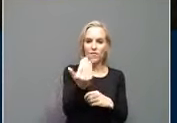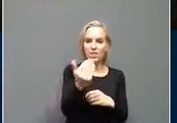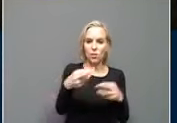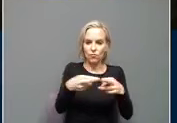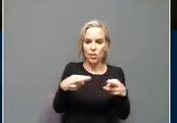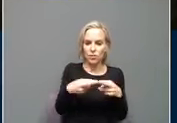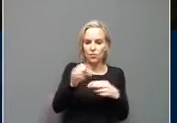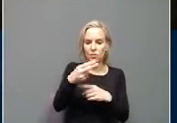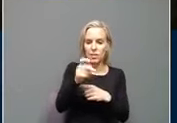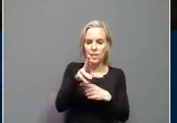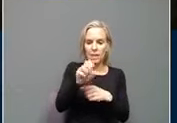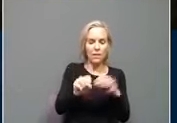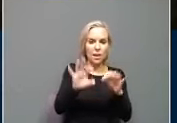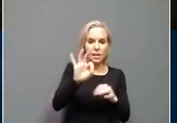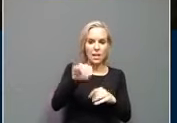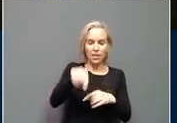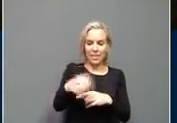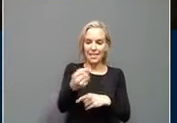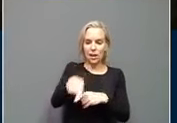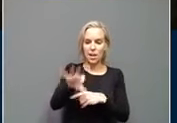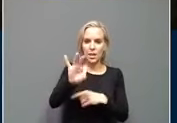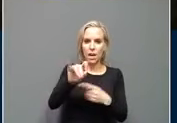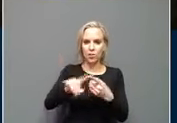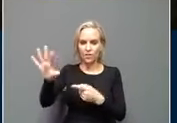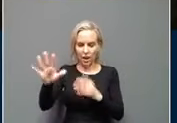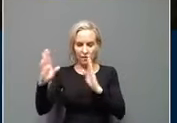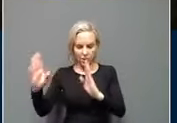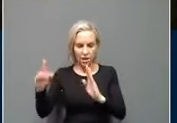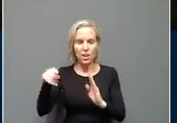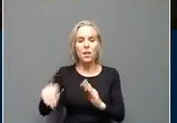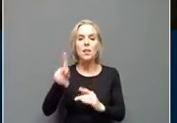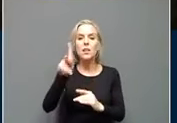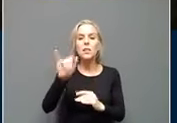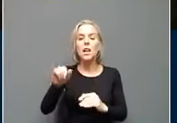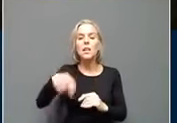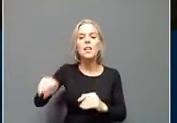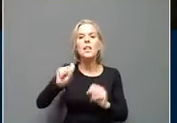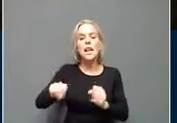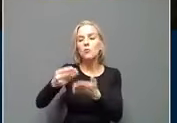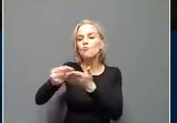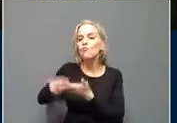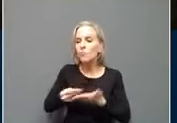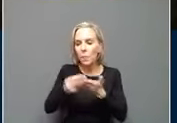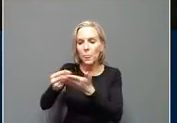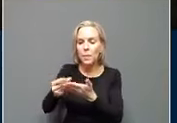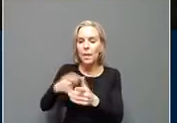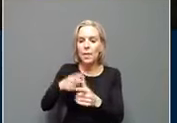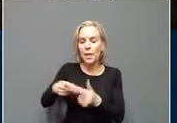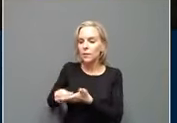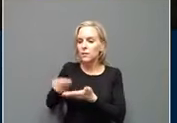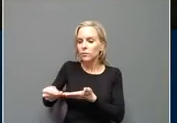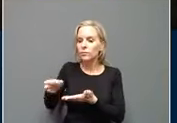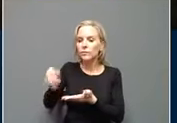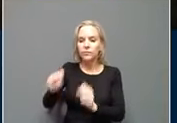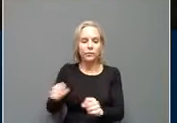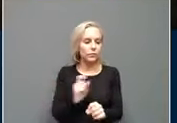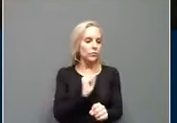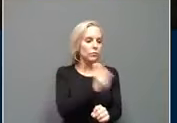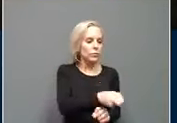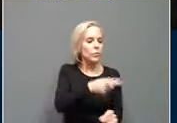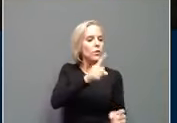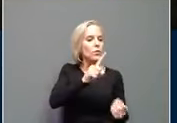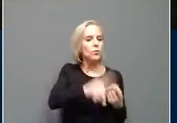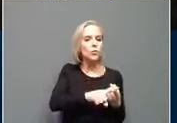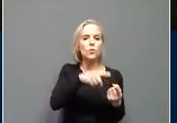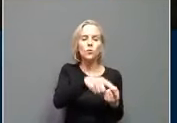5am this Saturday, Kentuckians can shop for what they need and then share an item that will be donated to a local domestic violence